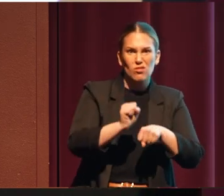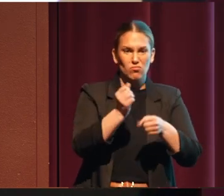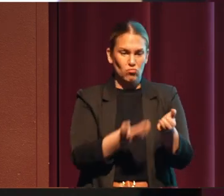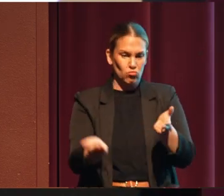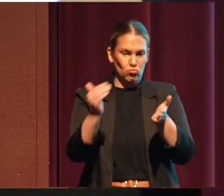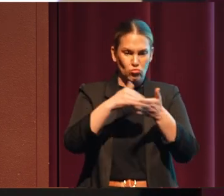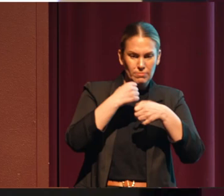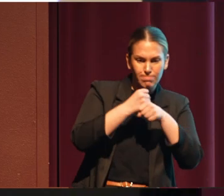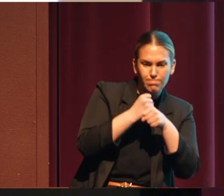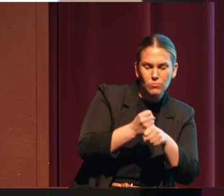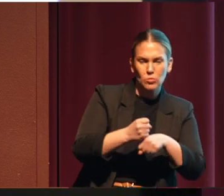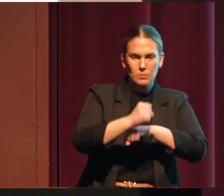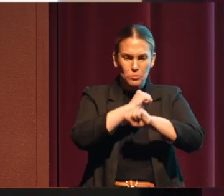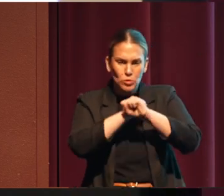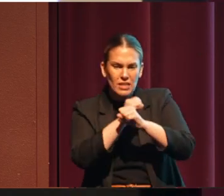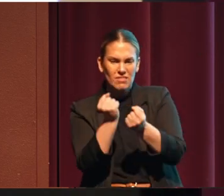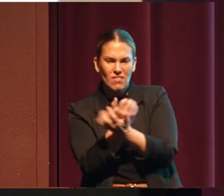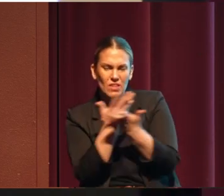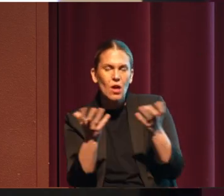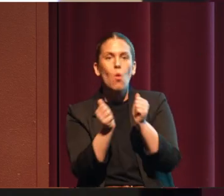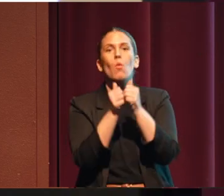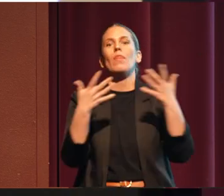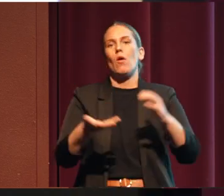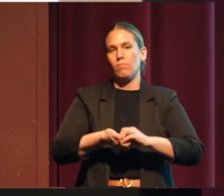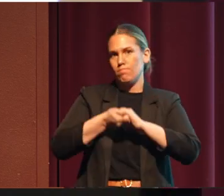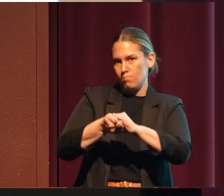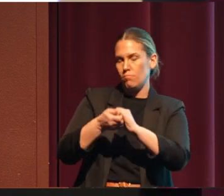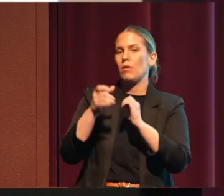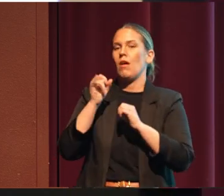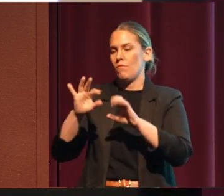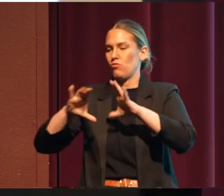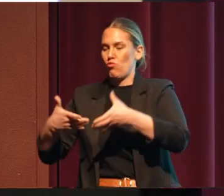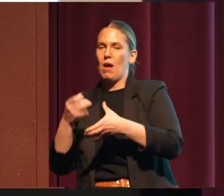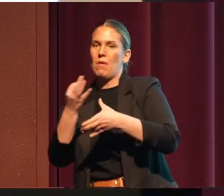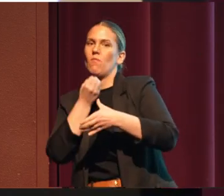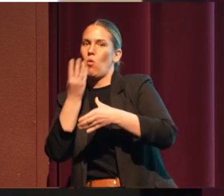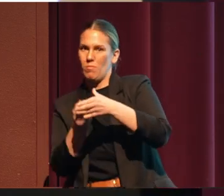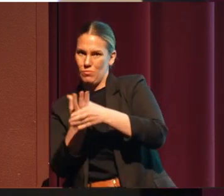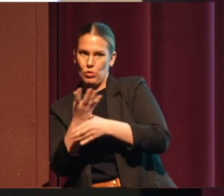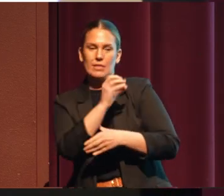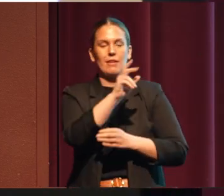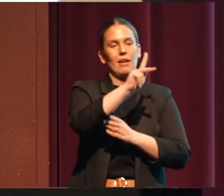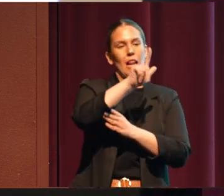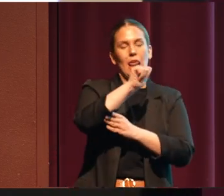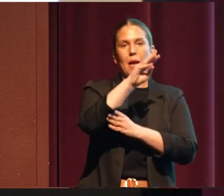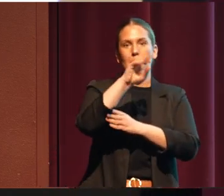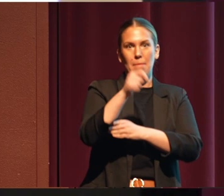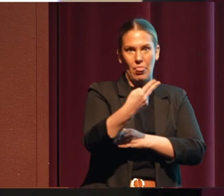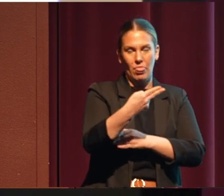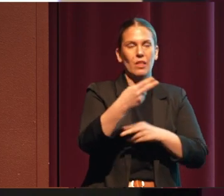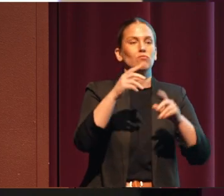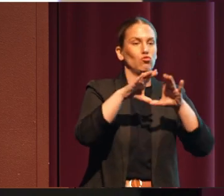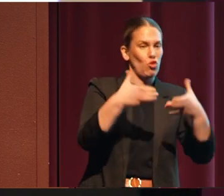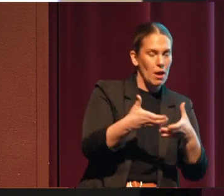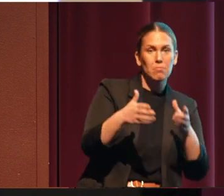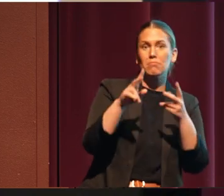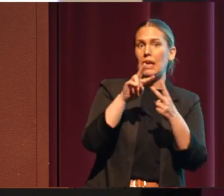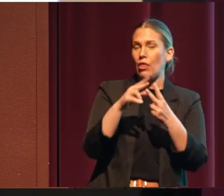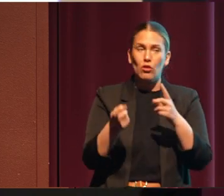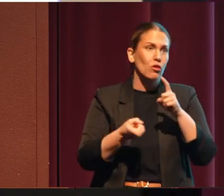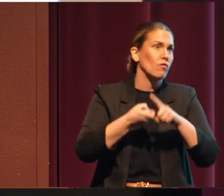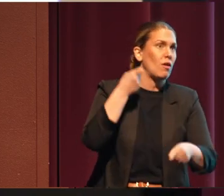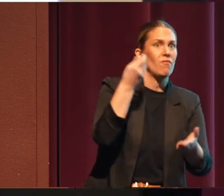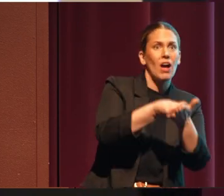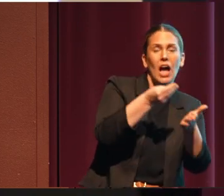without critical support from our partners at Confederated Tribes of Worm Springs and Klamath Tribes. Whether that support comes through funding, comes through technical